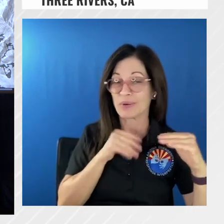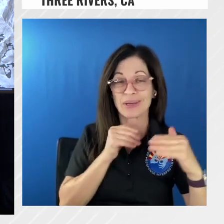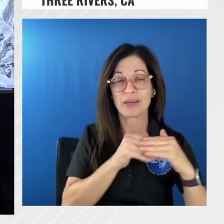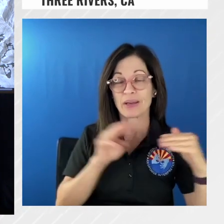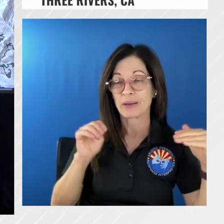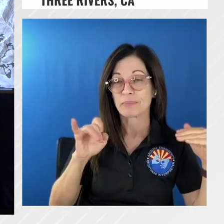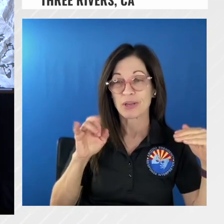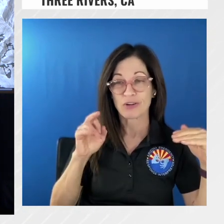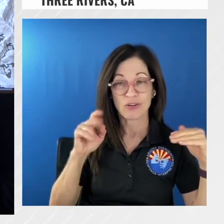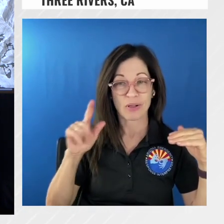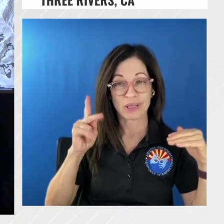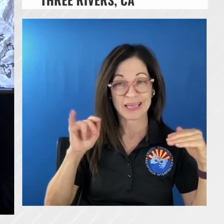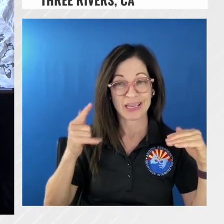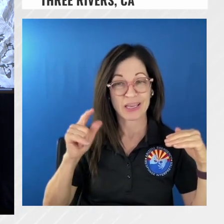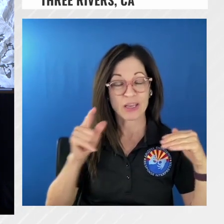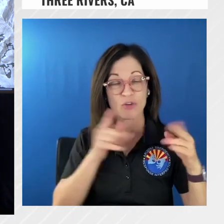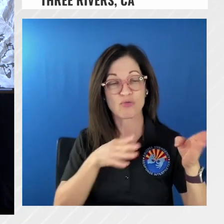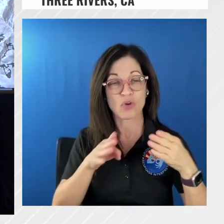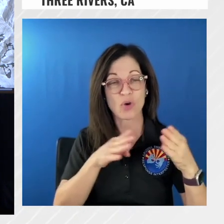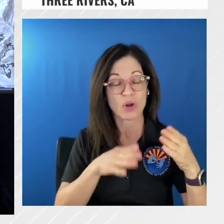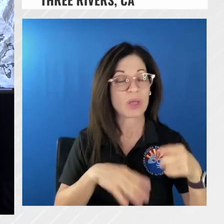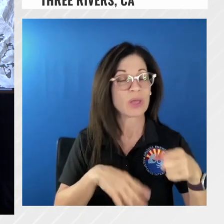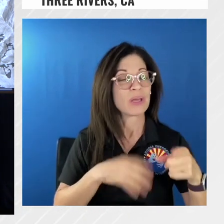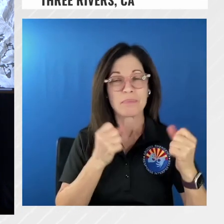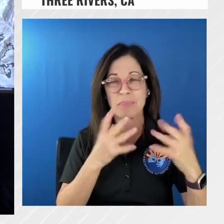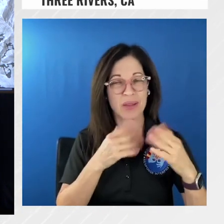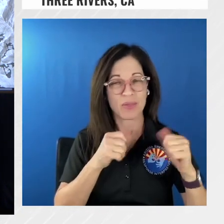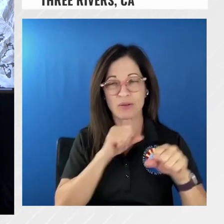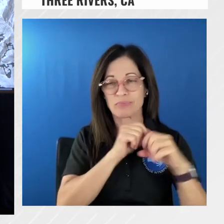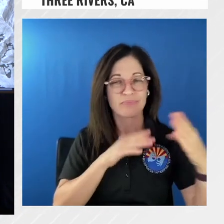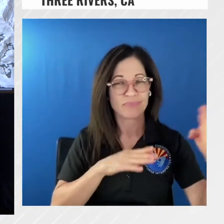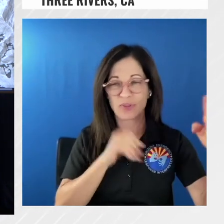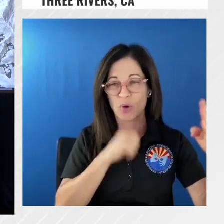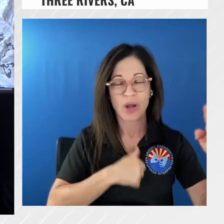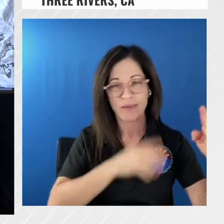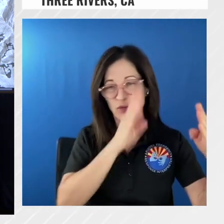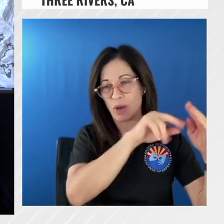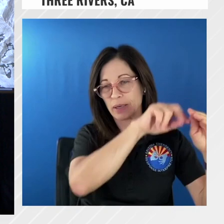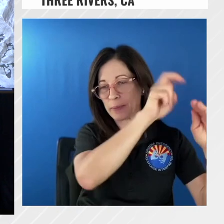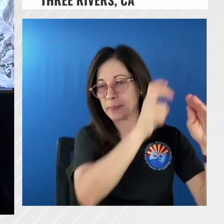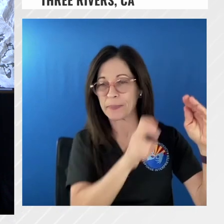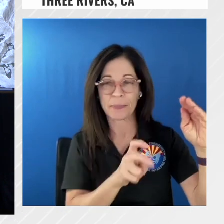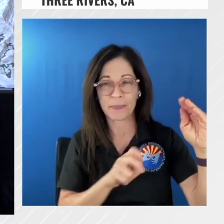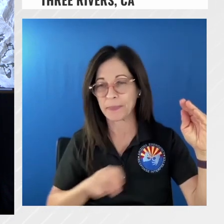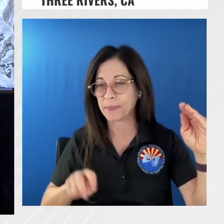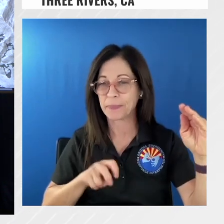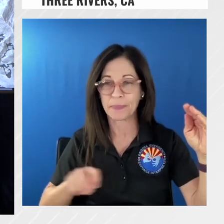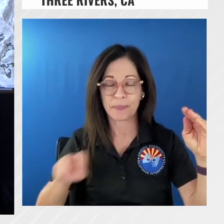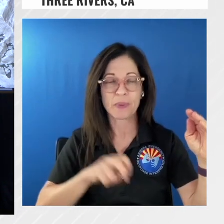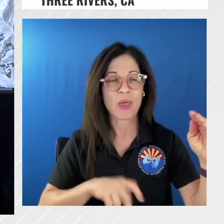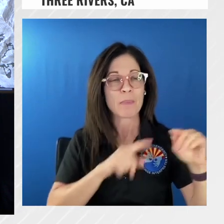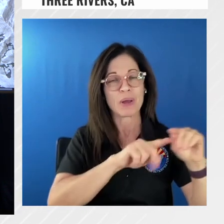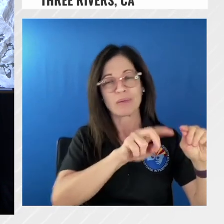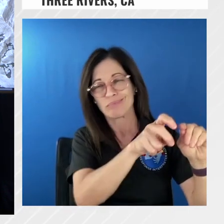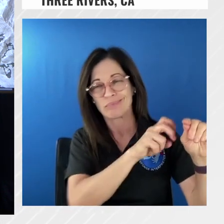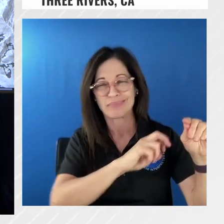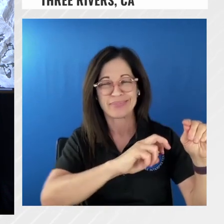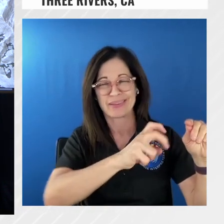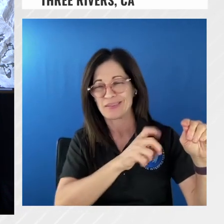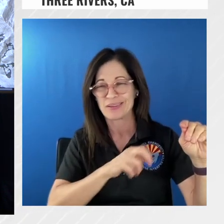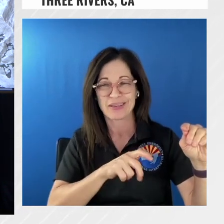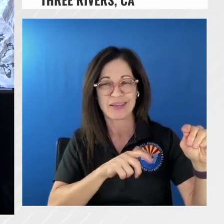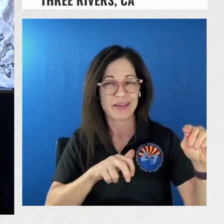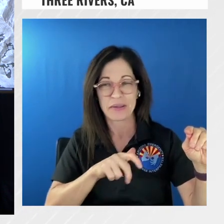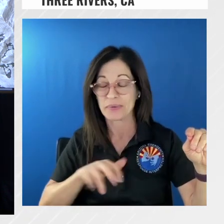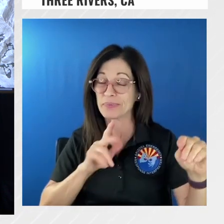a lot of options a lot of these ridge lines don't have a direct path all the way down to something that we can hold or control it so it's going to be a little